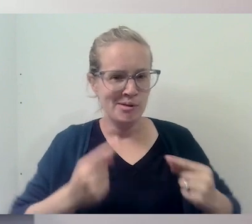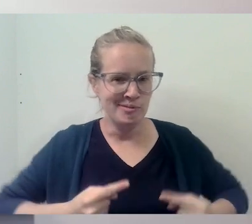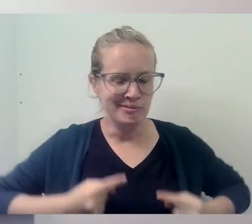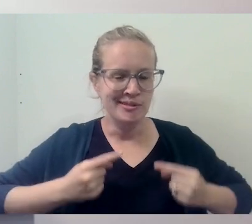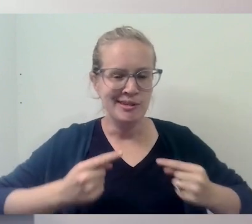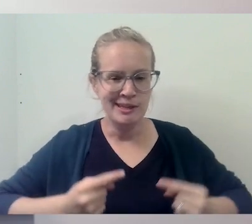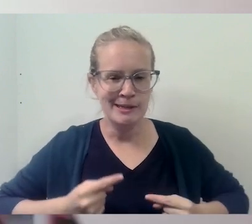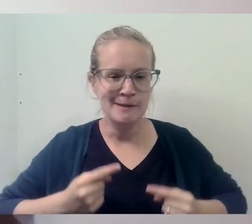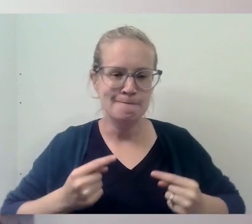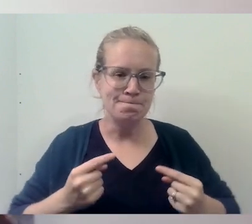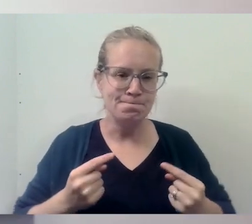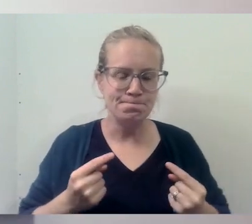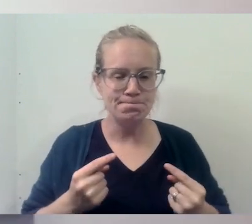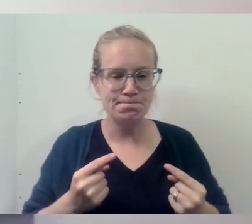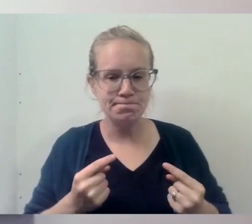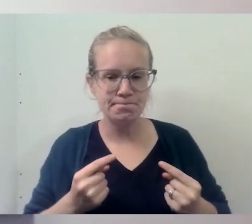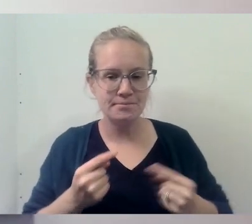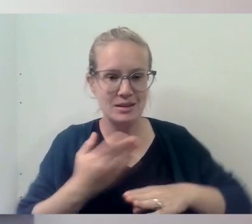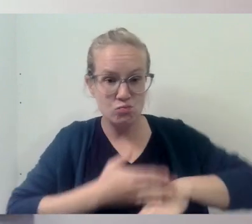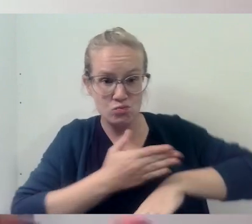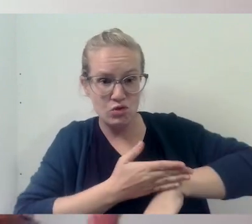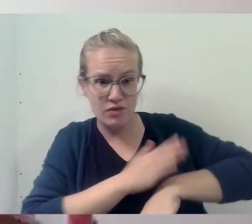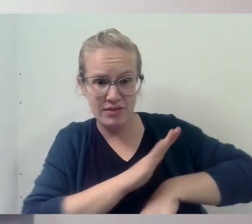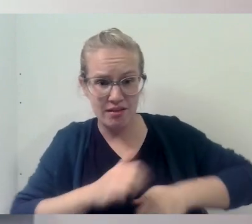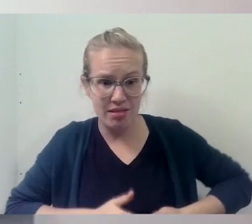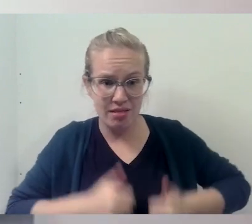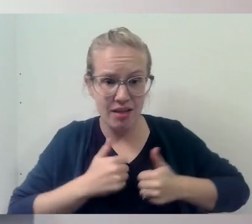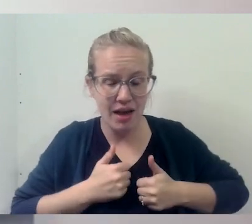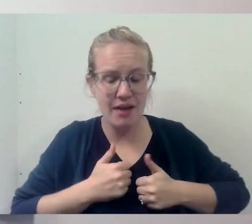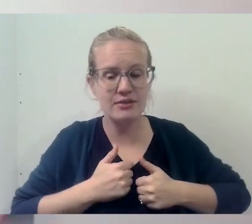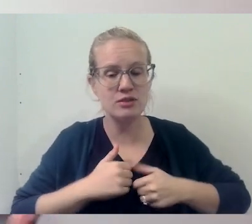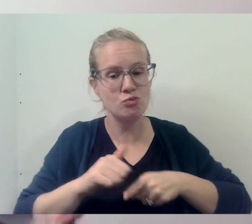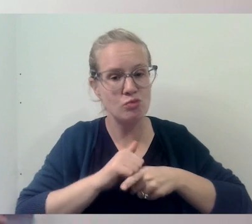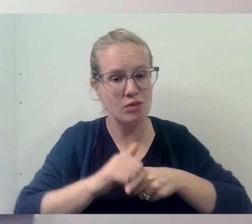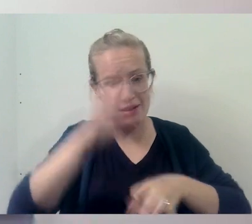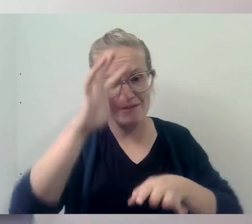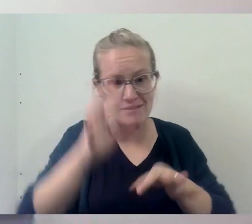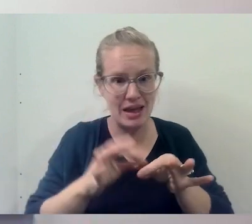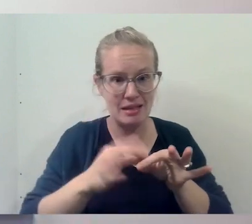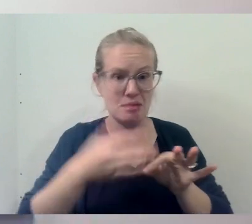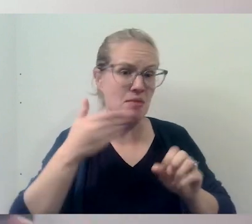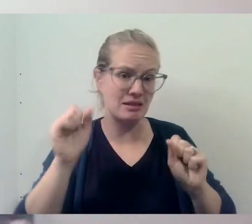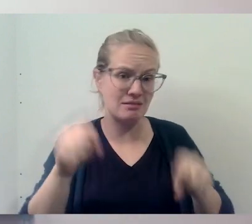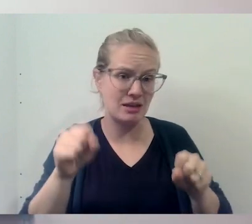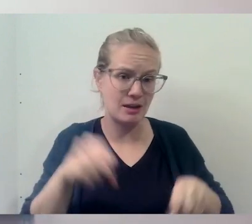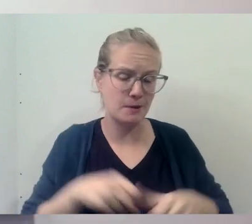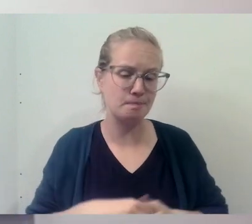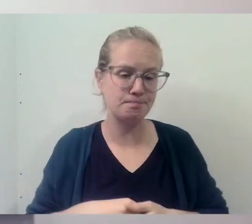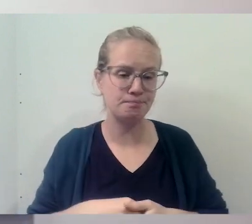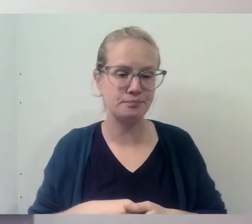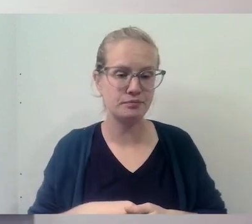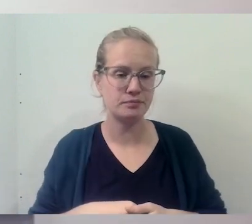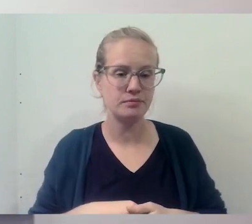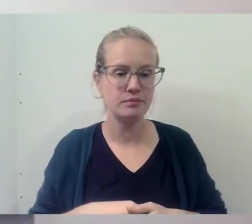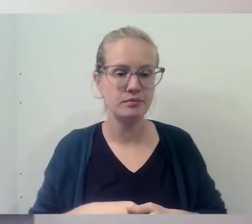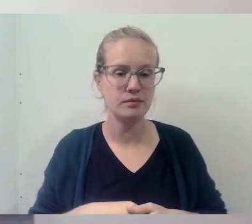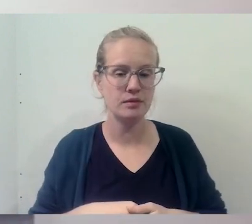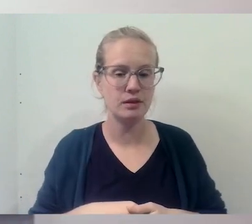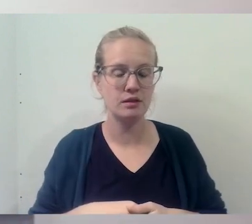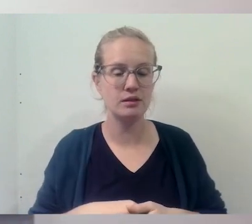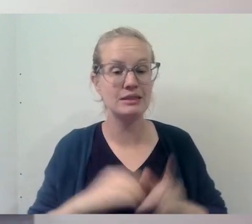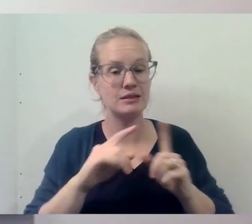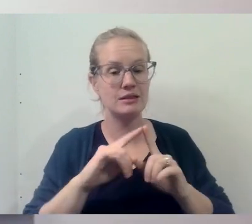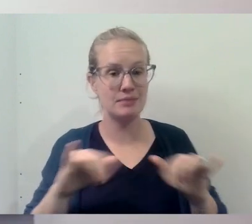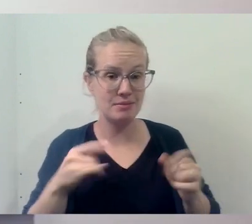um, to improve their lives and also practice the faith as best as they can, while dealing